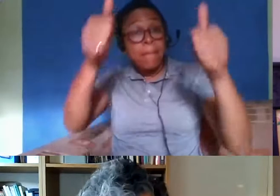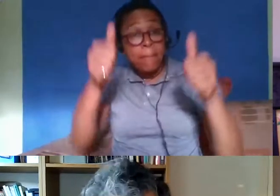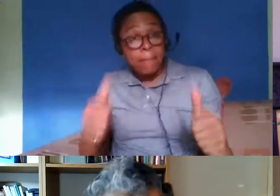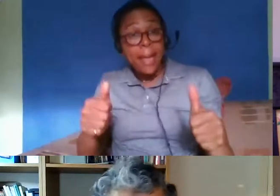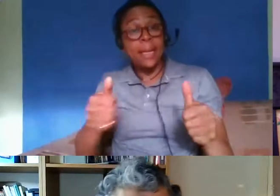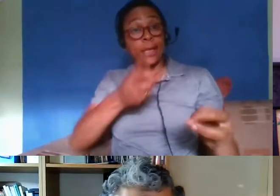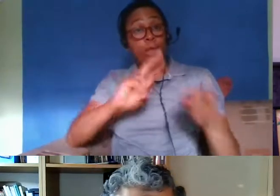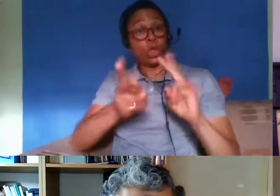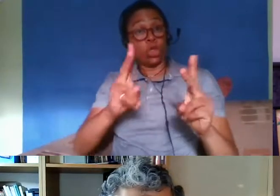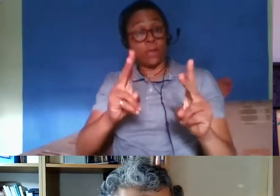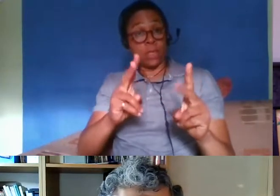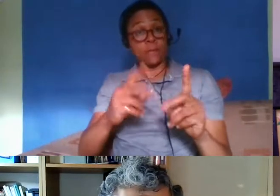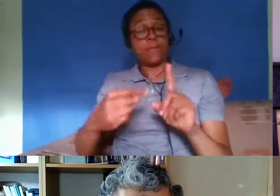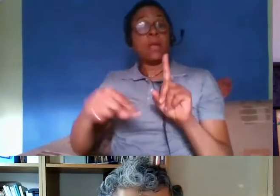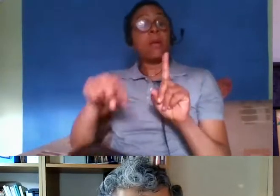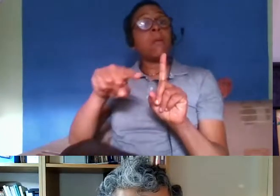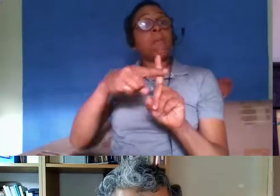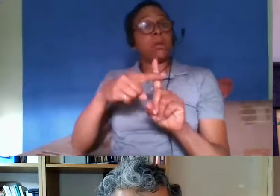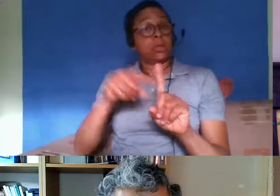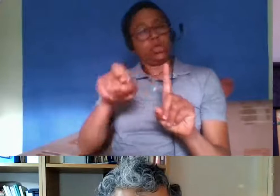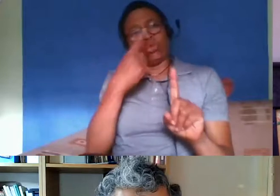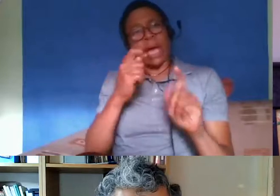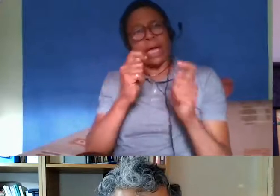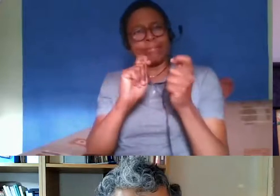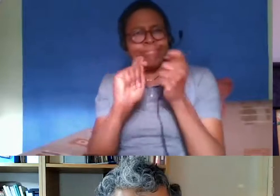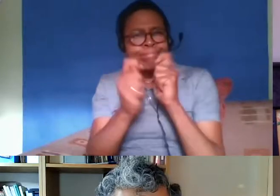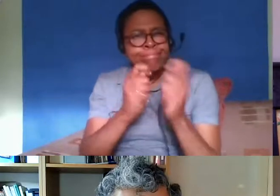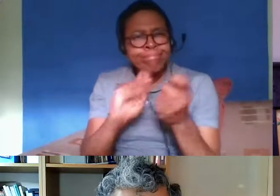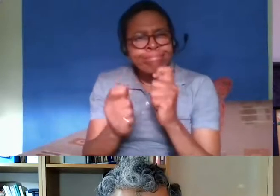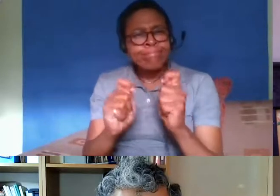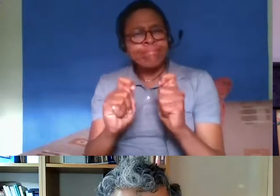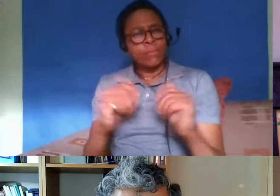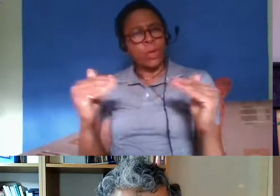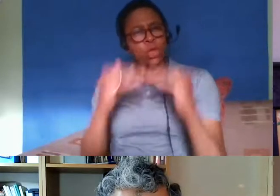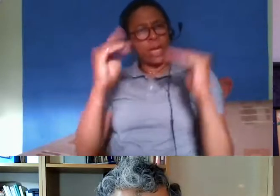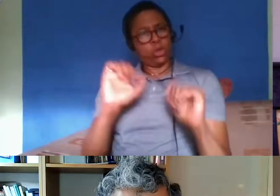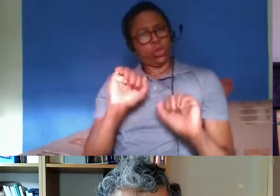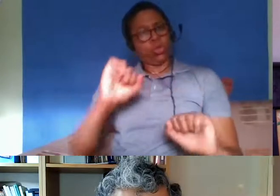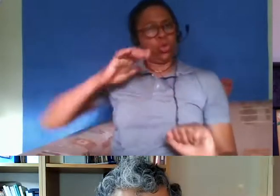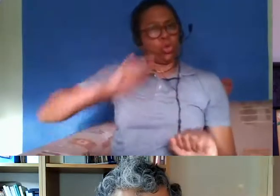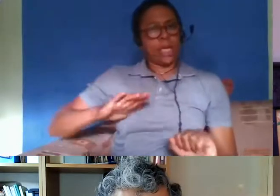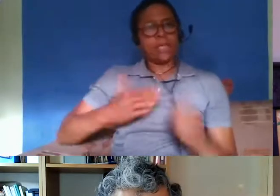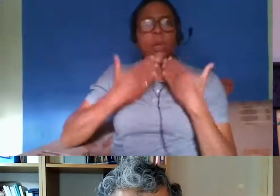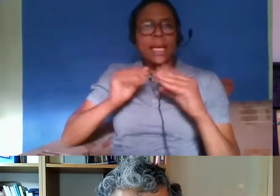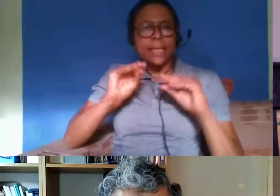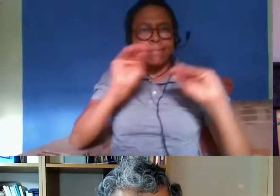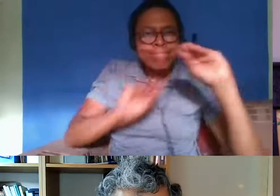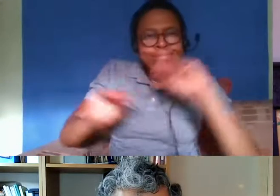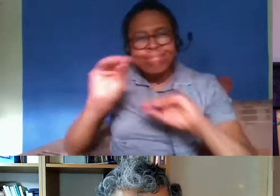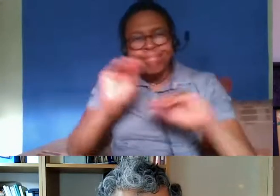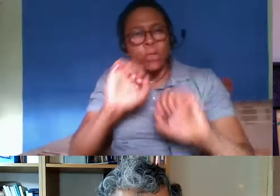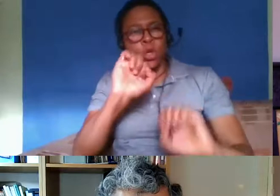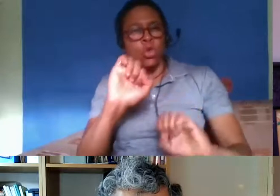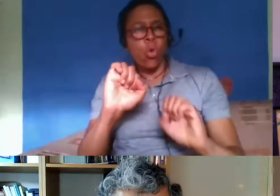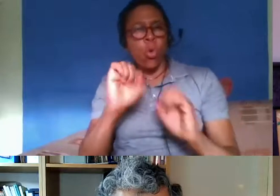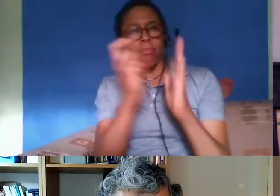some options to adjust the screen to suit your viewing needs um so please do feel free to flick around with your settings and make that work for